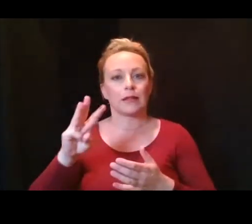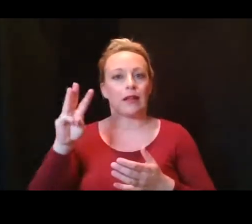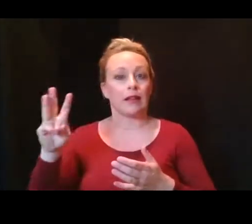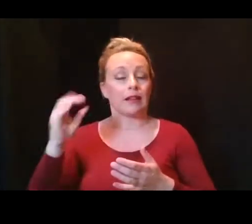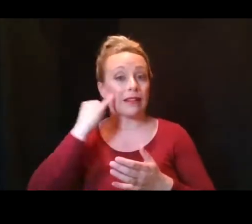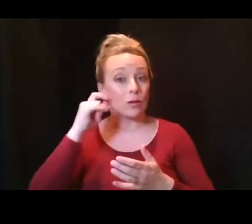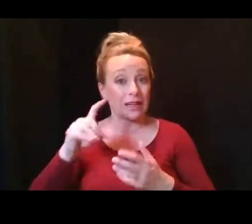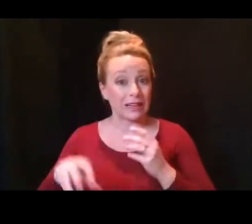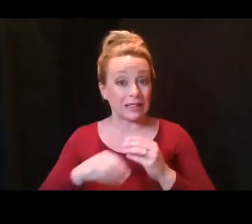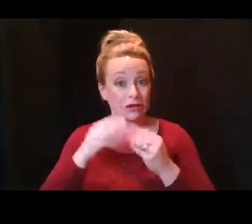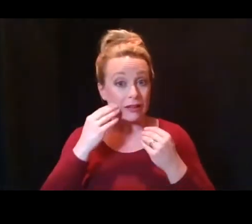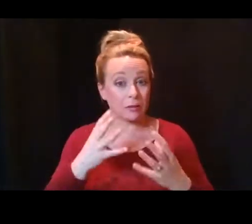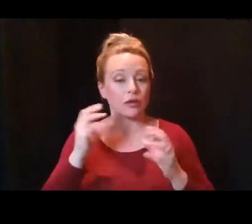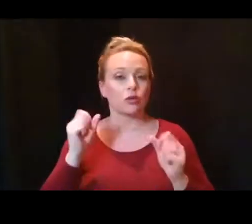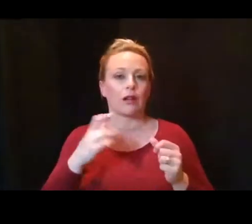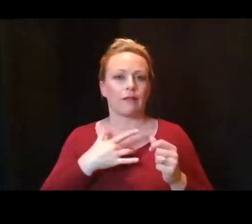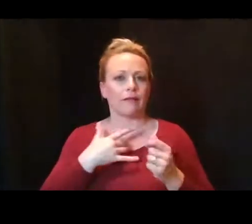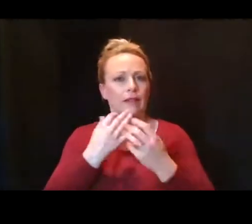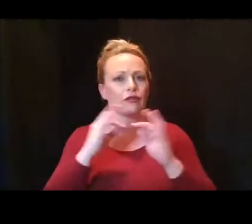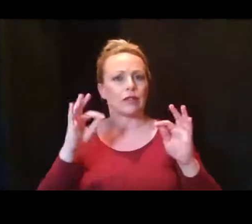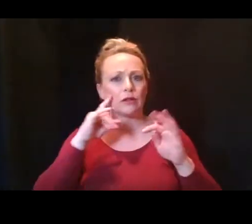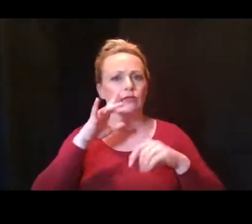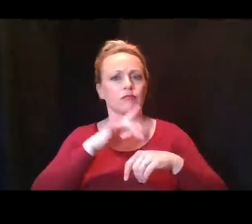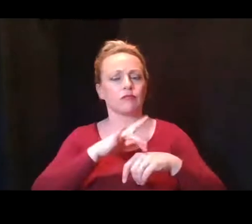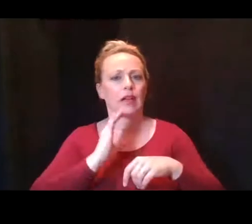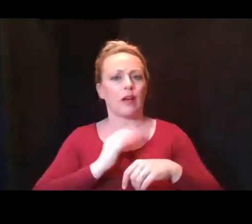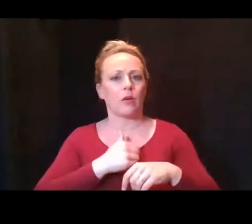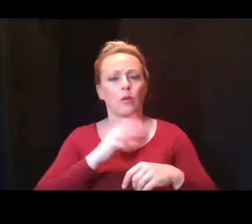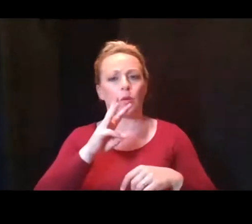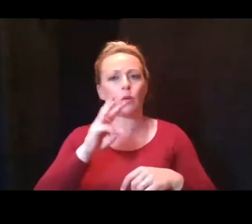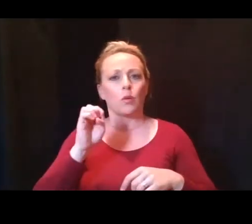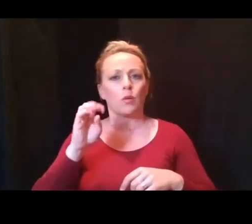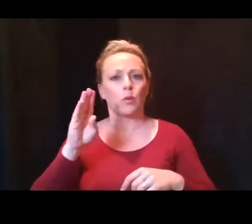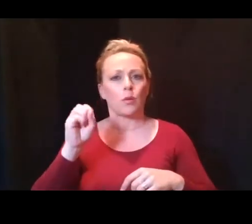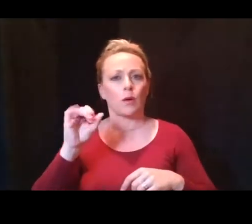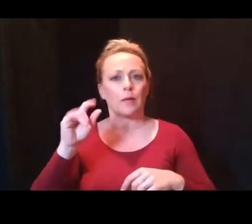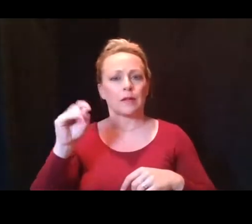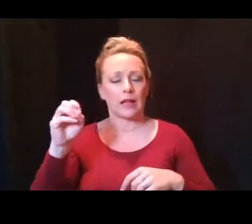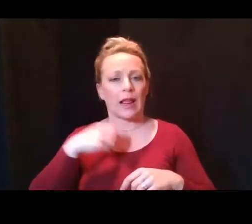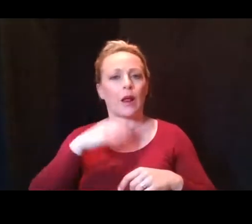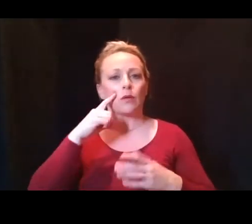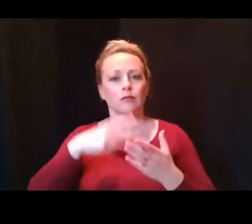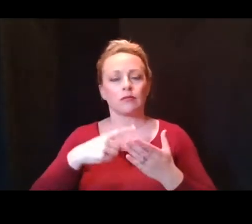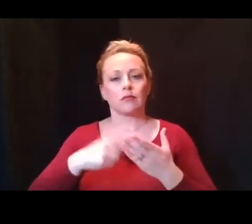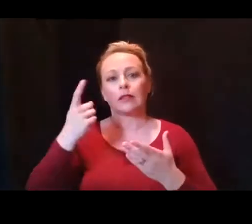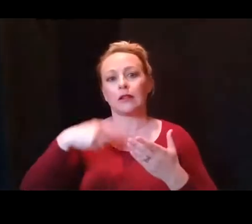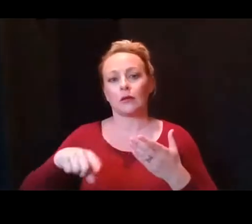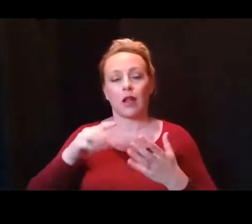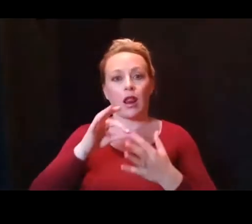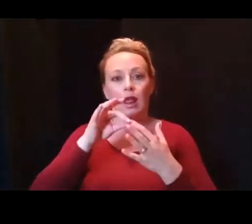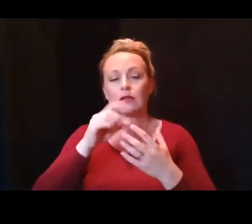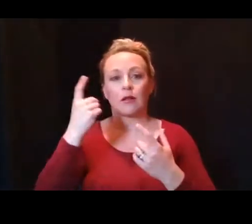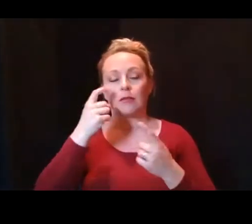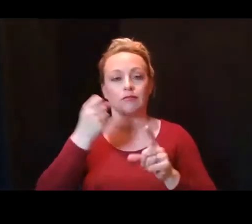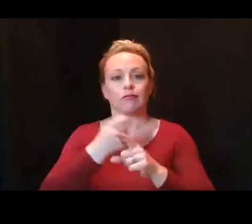additional information, you can feel free to go there. We do anticipate talking to you again next week, unless there are any large changes that we